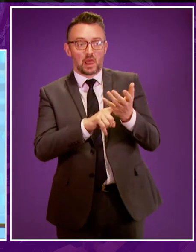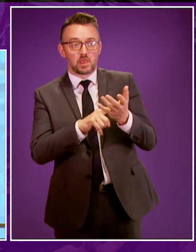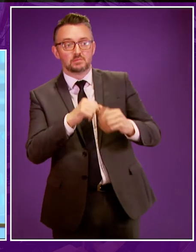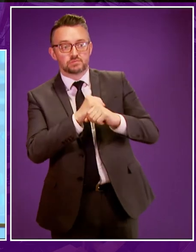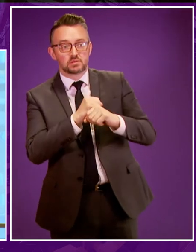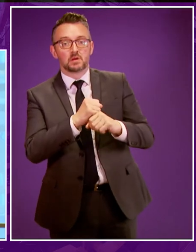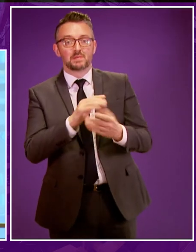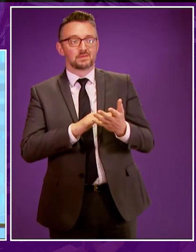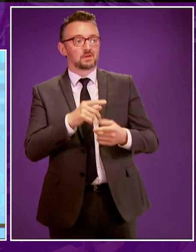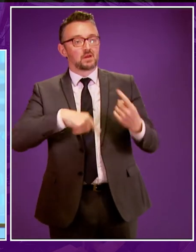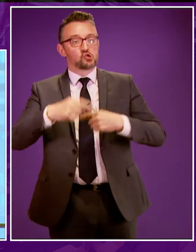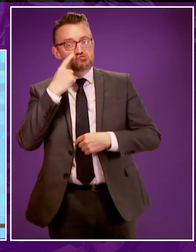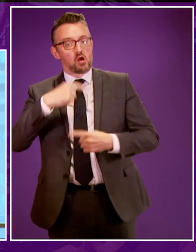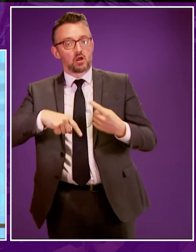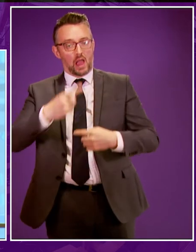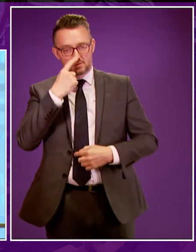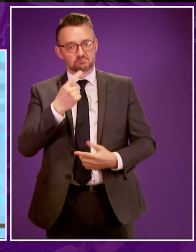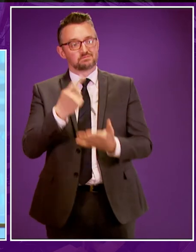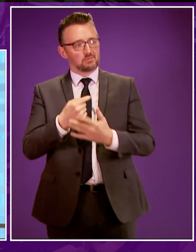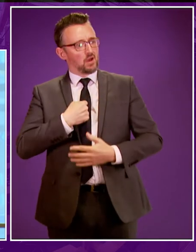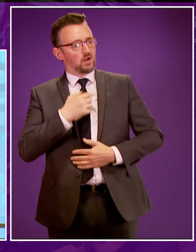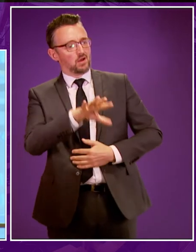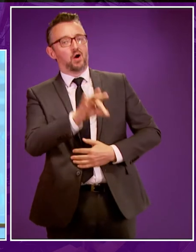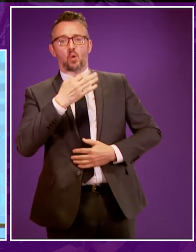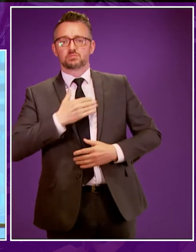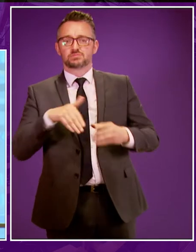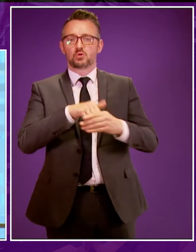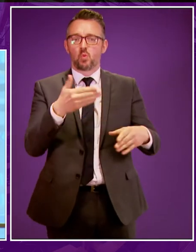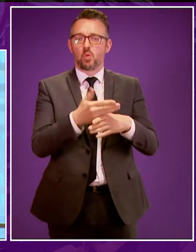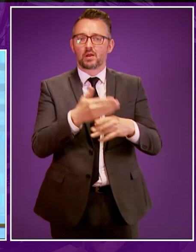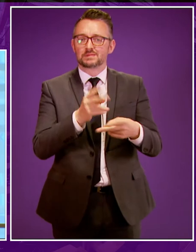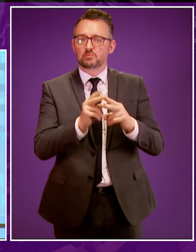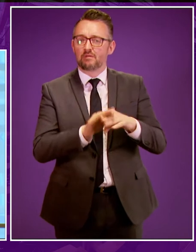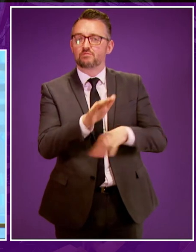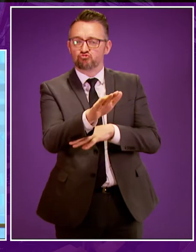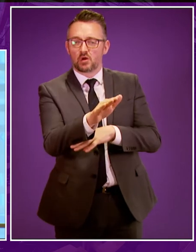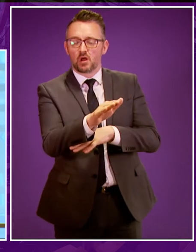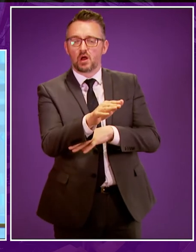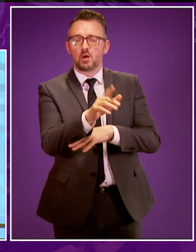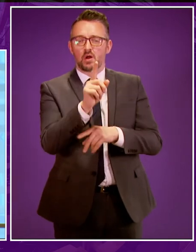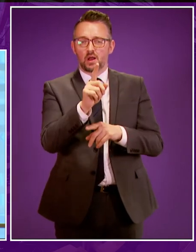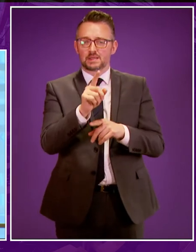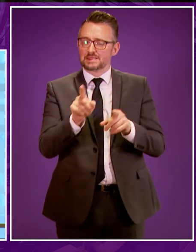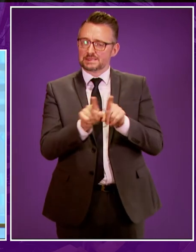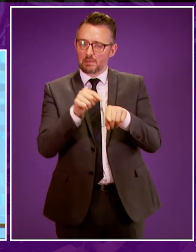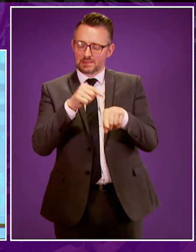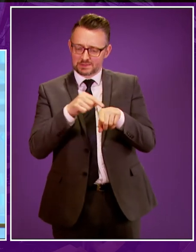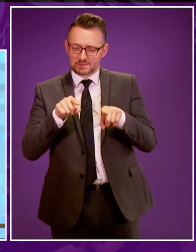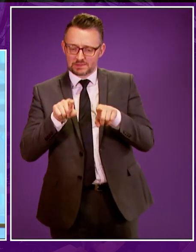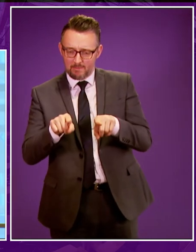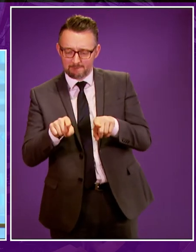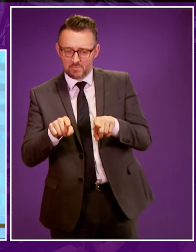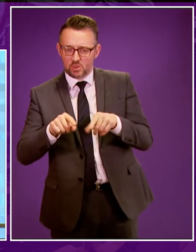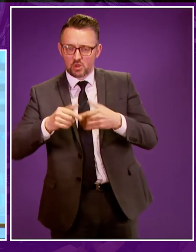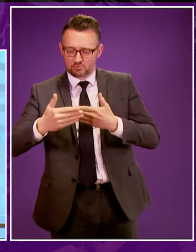as a career choice amongst young people so I therefore welcome the new qualification noted in the Minister's statement but sitting alongside this and perhaps considering the short